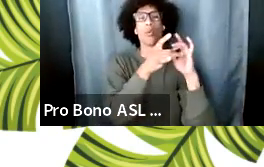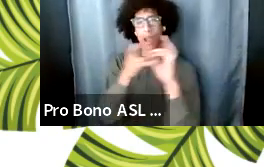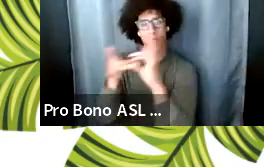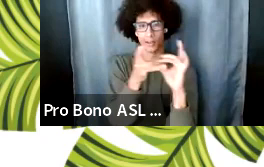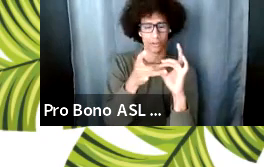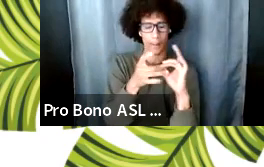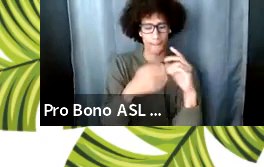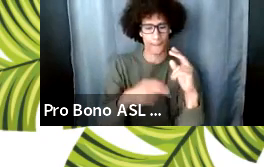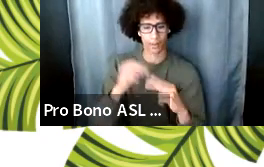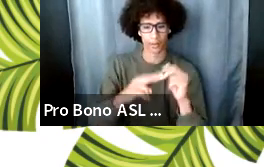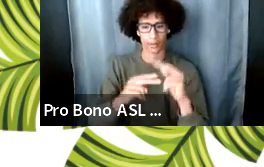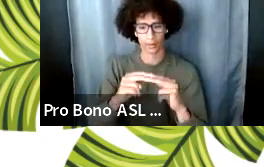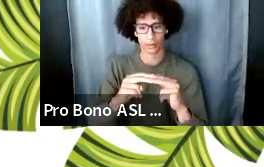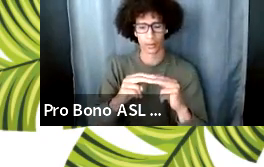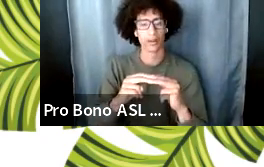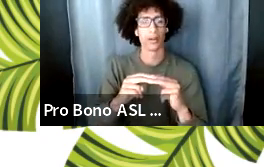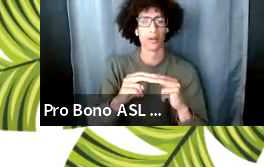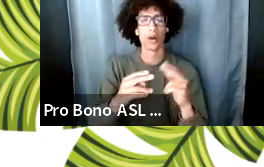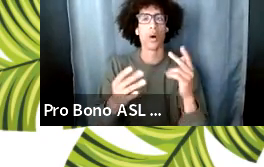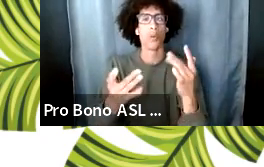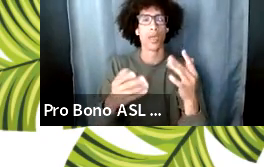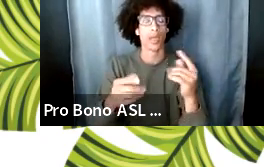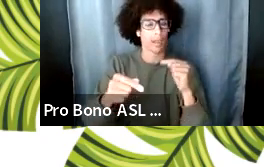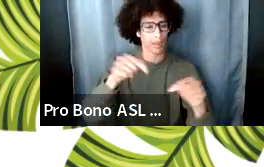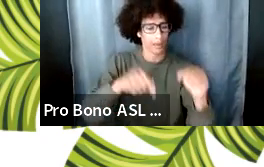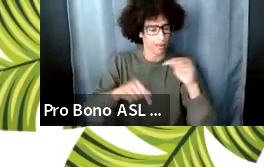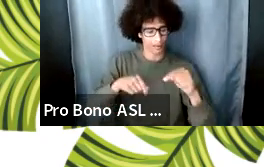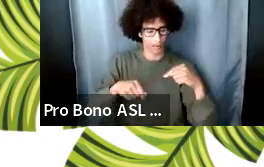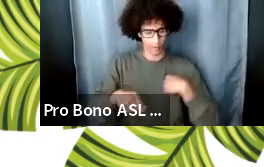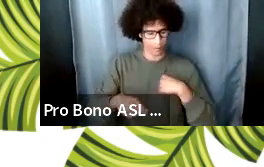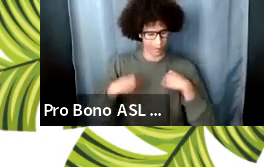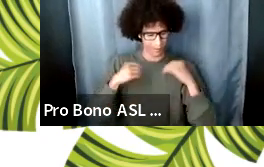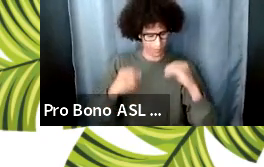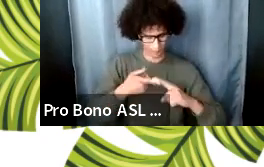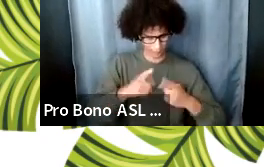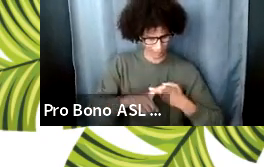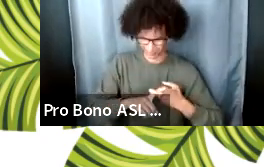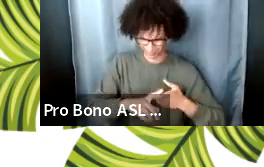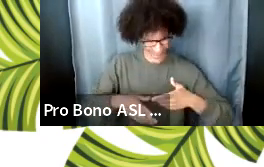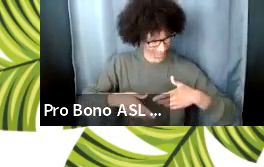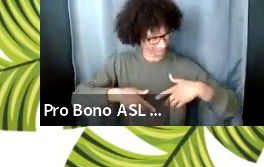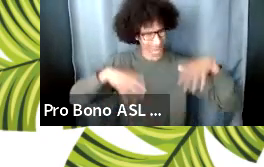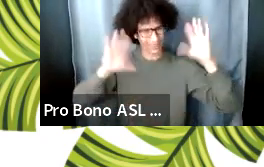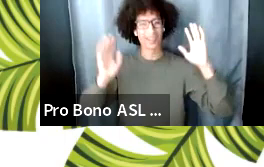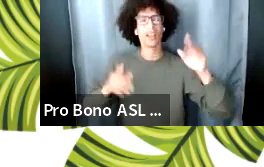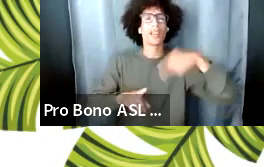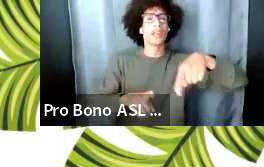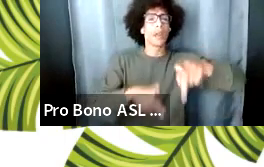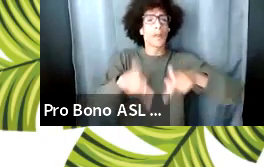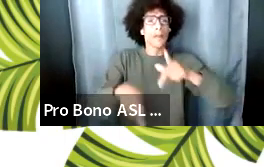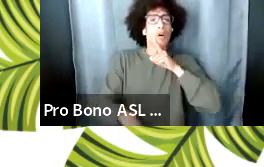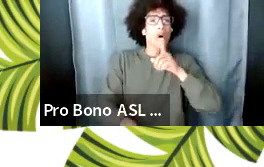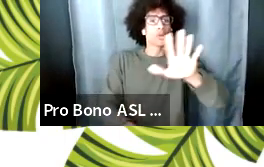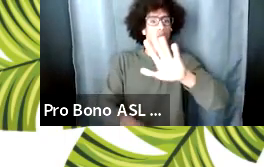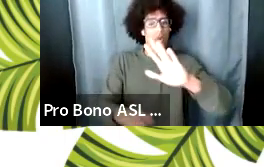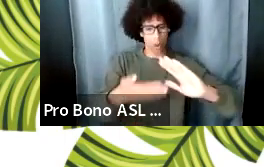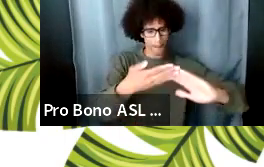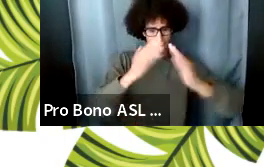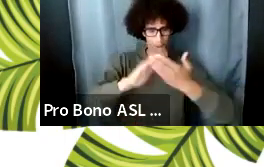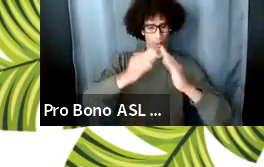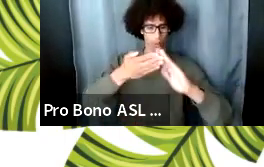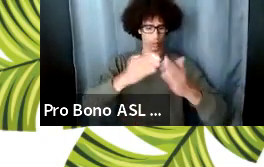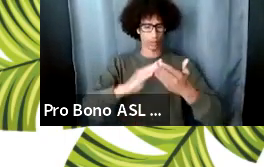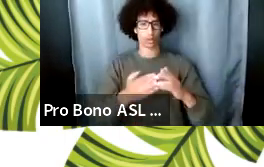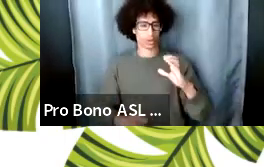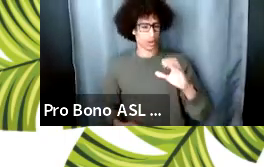friends those people are your community um and i and i use that word very specifically community is important but not